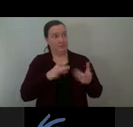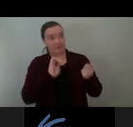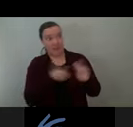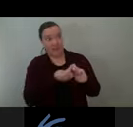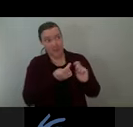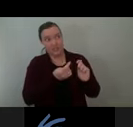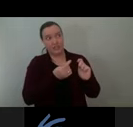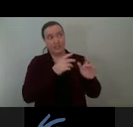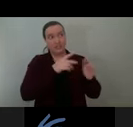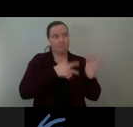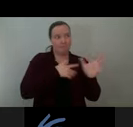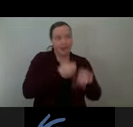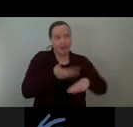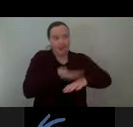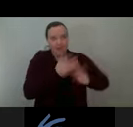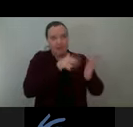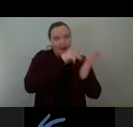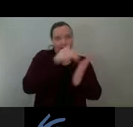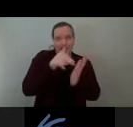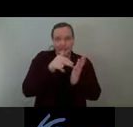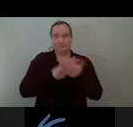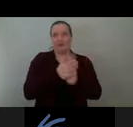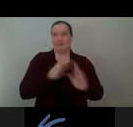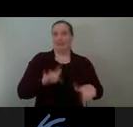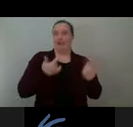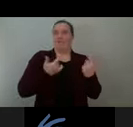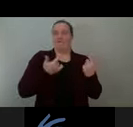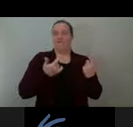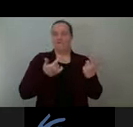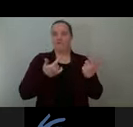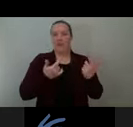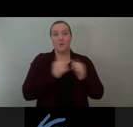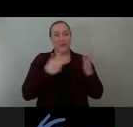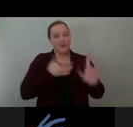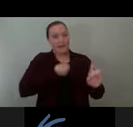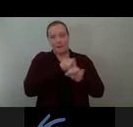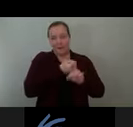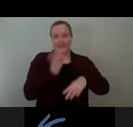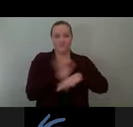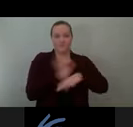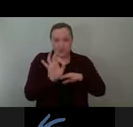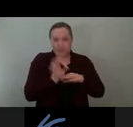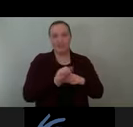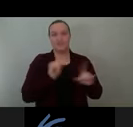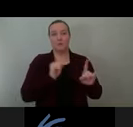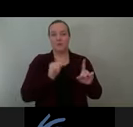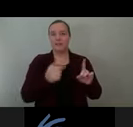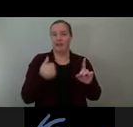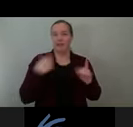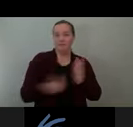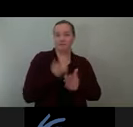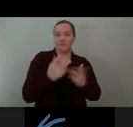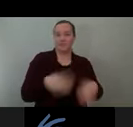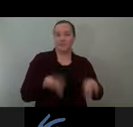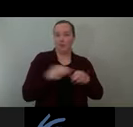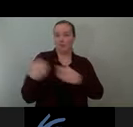as service equipment. The boom lifts are simply revitalized with fresh paint and a variety of new and important responsibilities to give them their